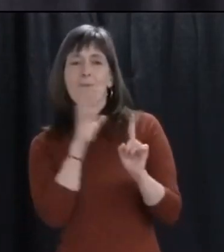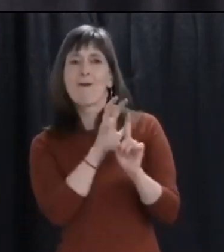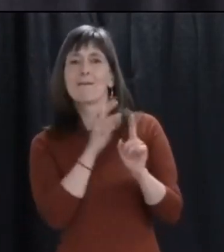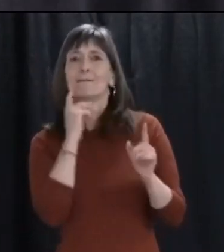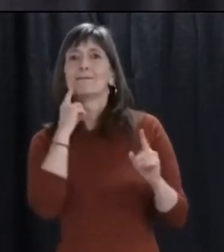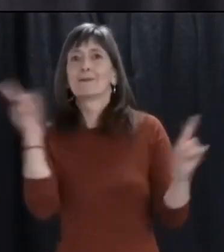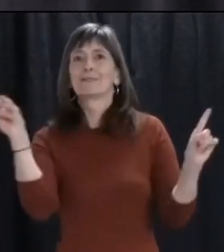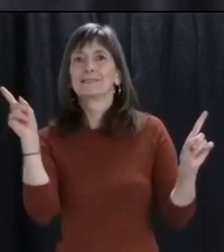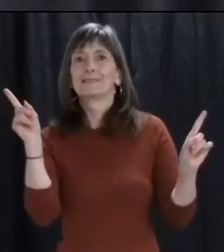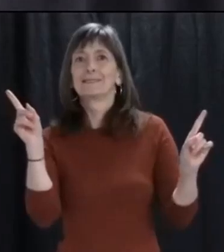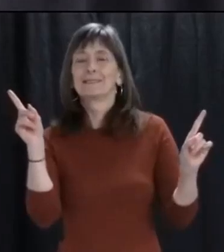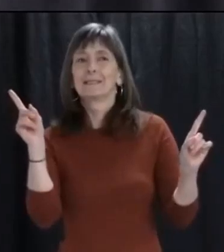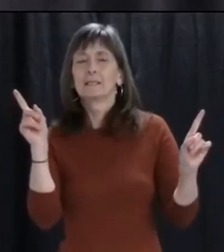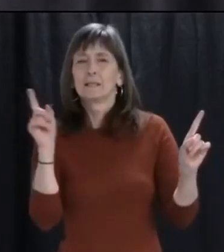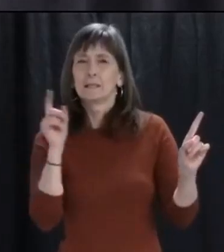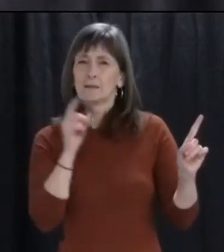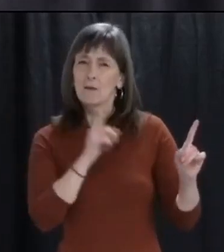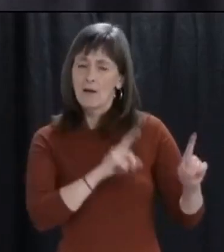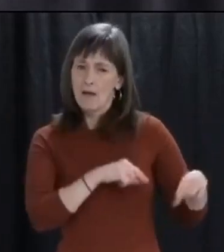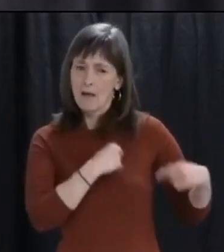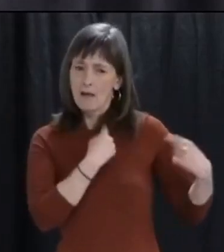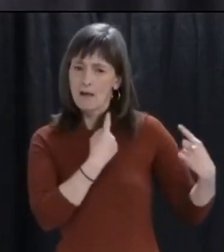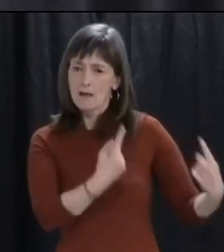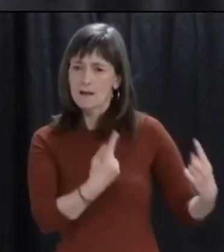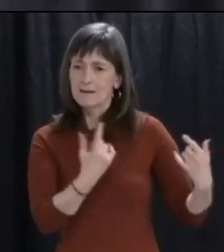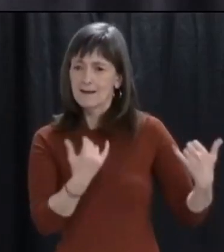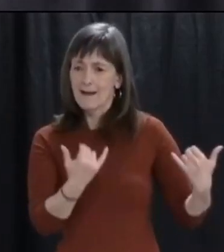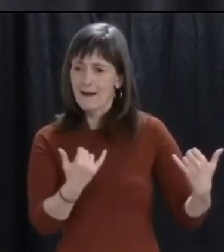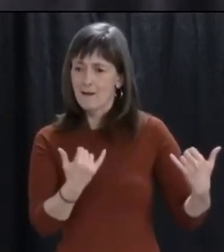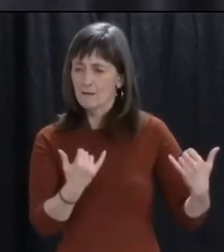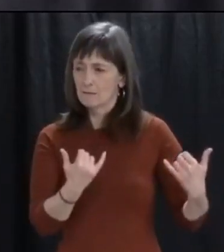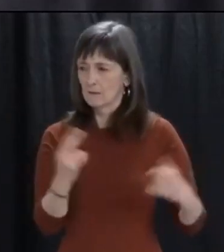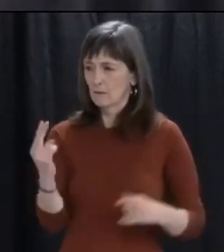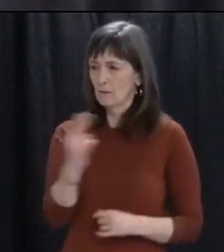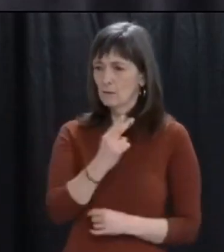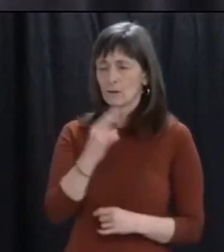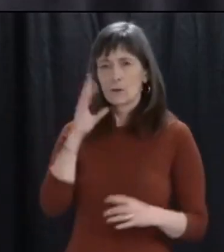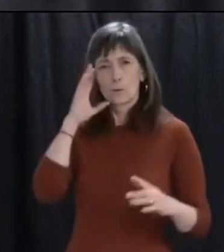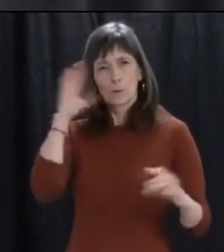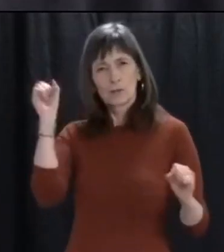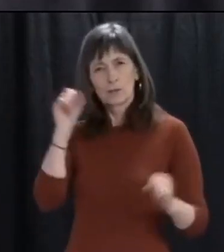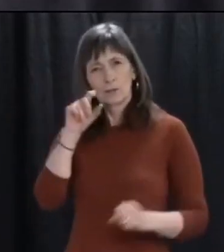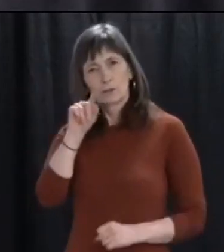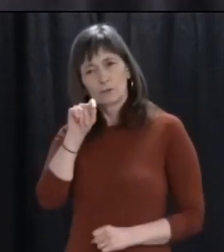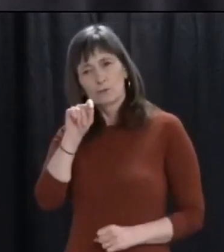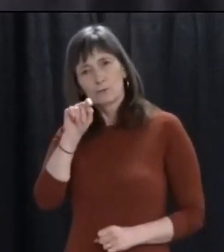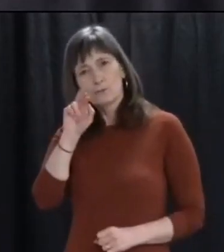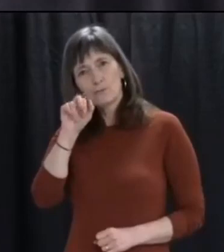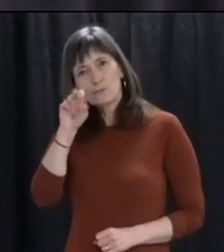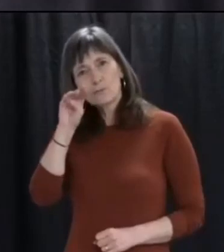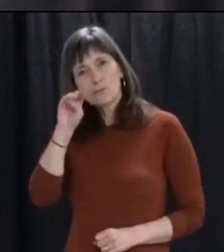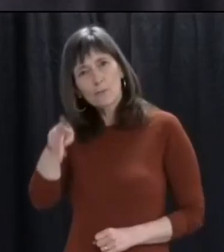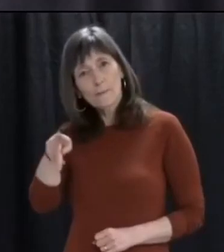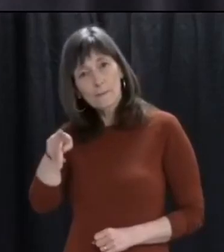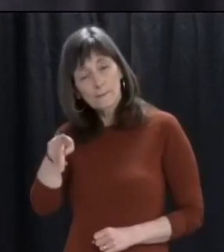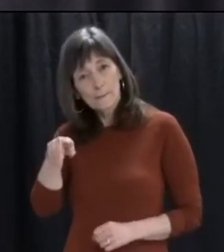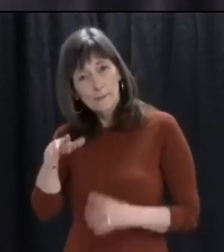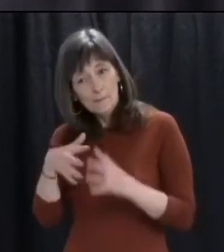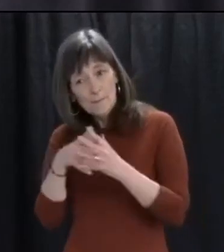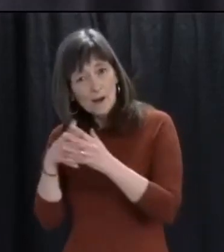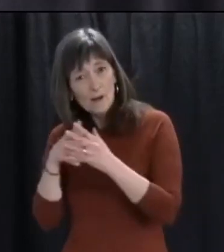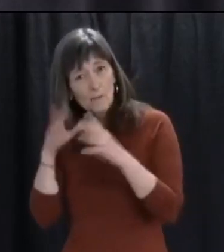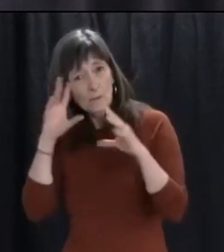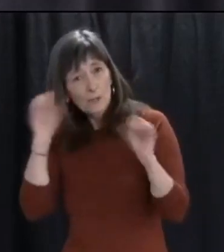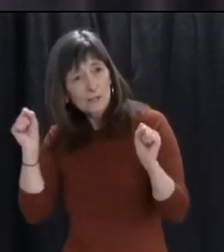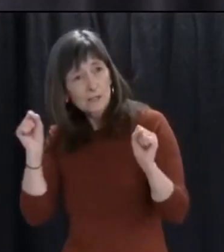actions of President Trump of the United States is an understatement. I cannot believe for a second in a time of crisis